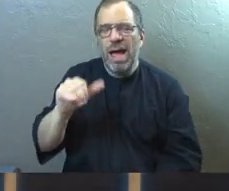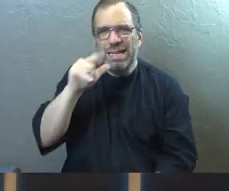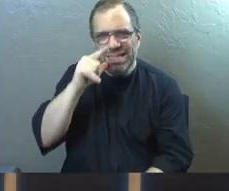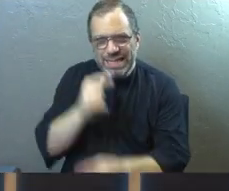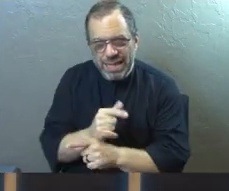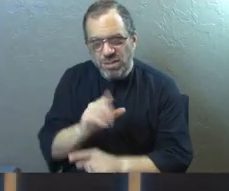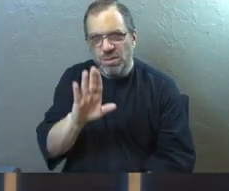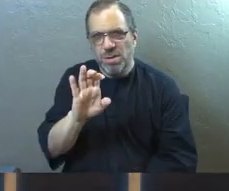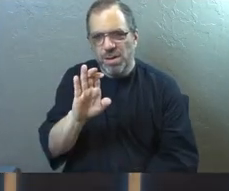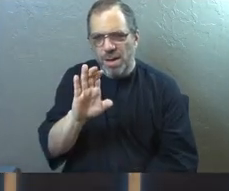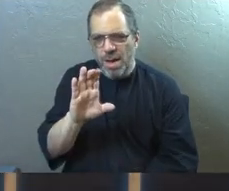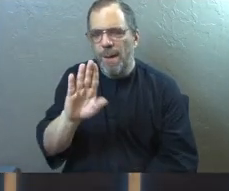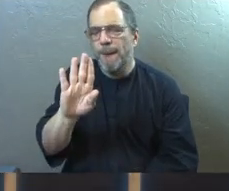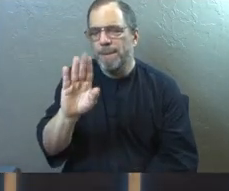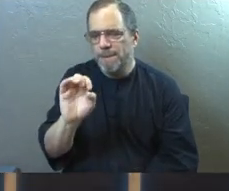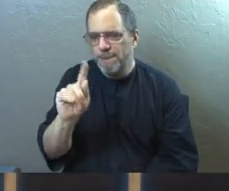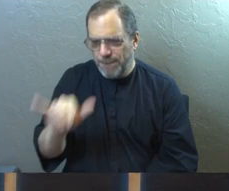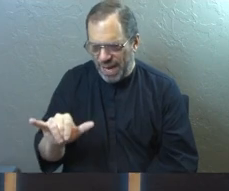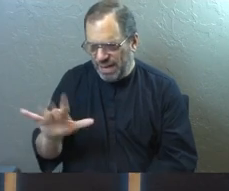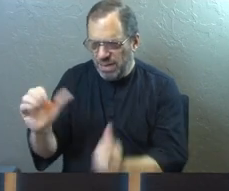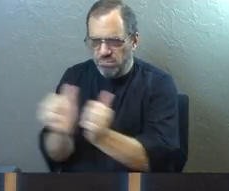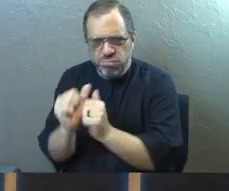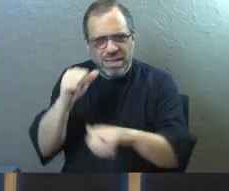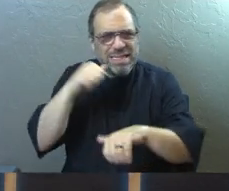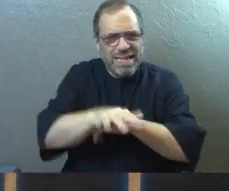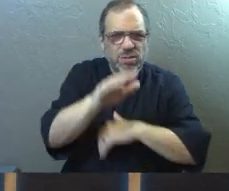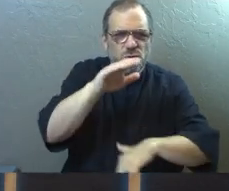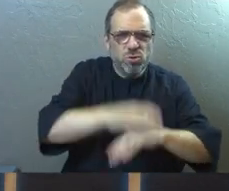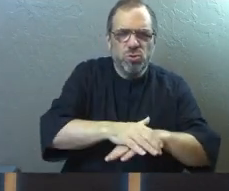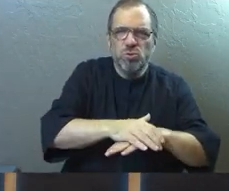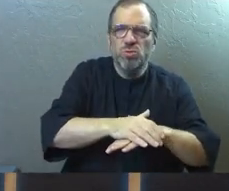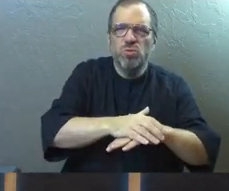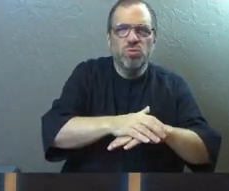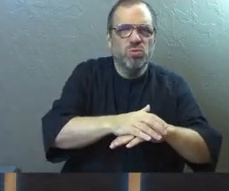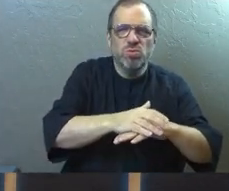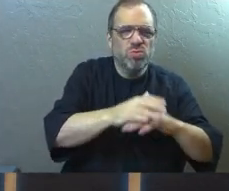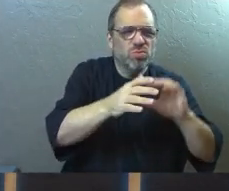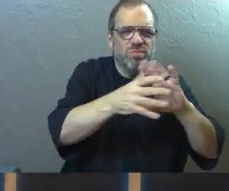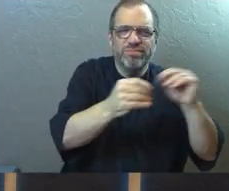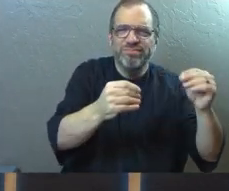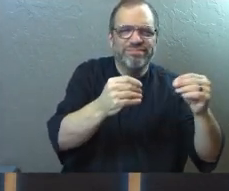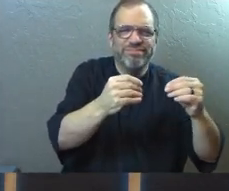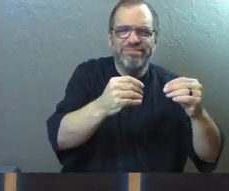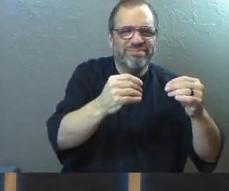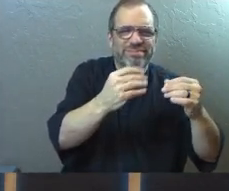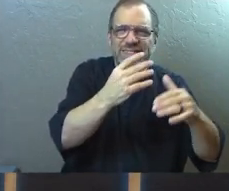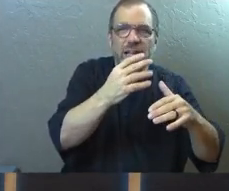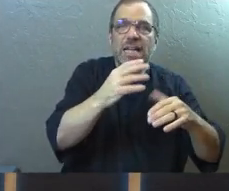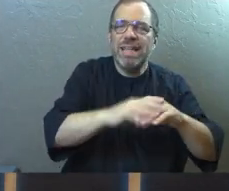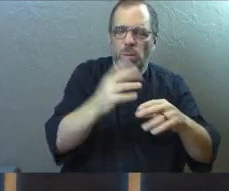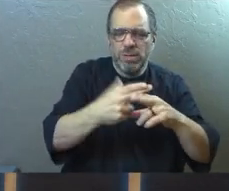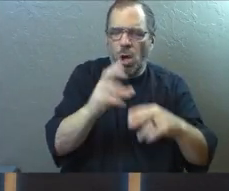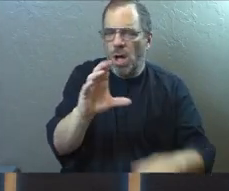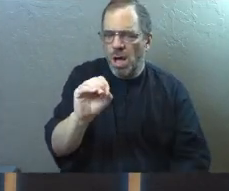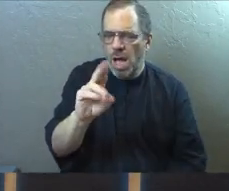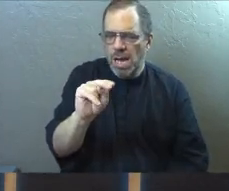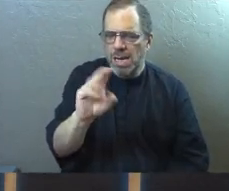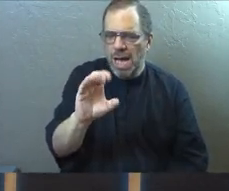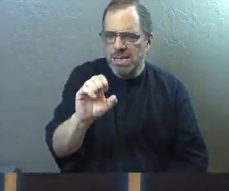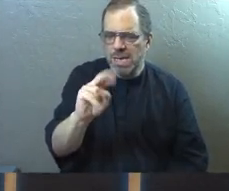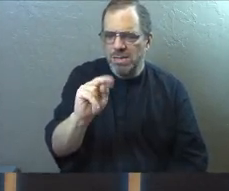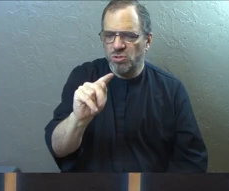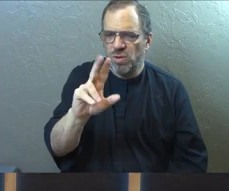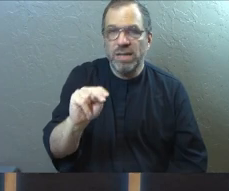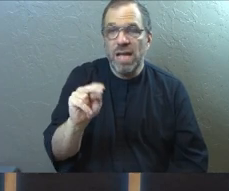her sister Betty were arrested and hauled off to a concentration camp. And there's a whole story to it. And when they're in a concentration camp, they